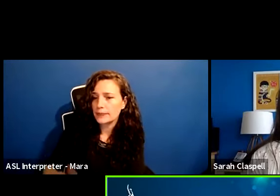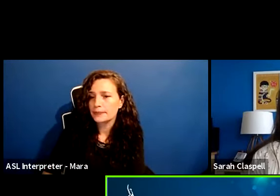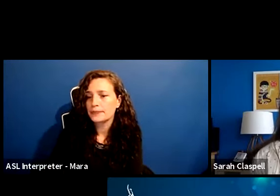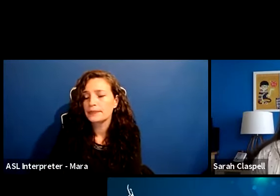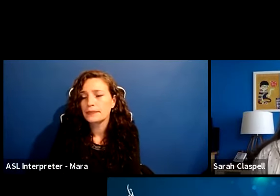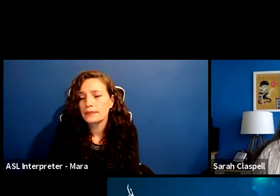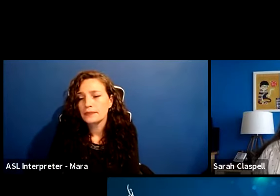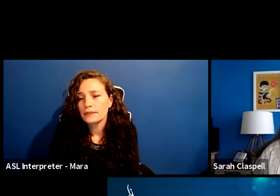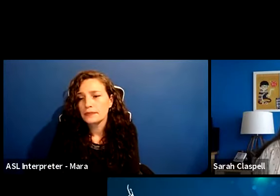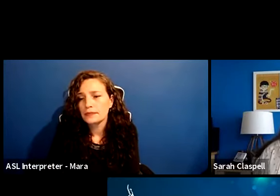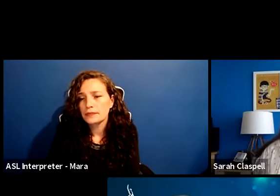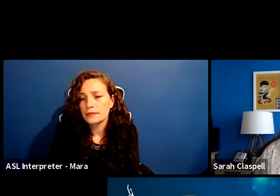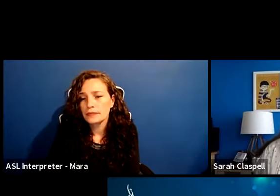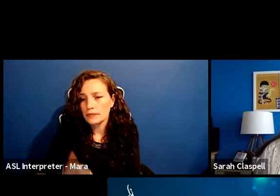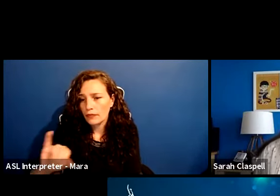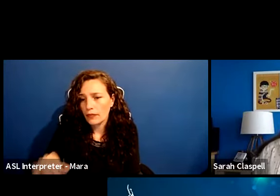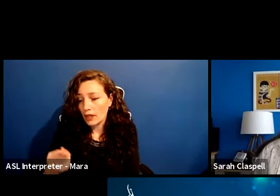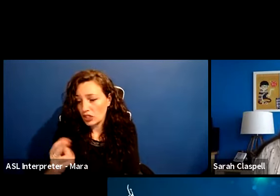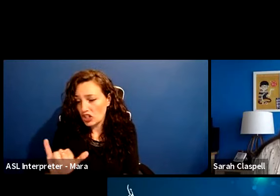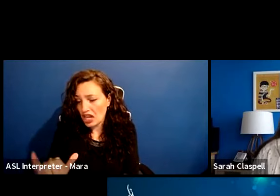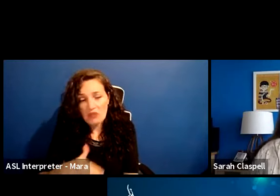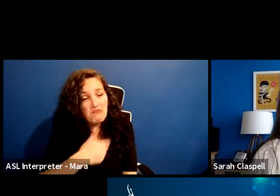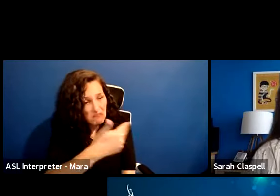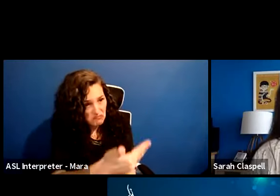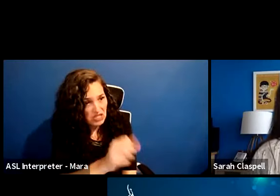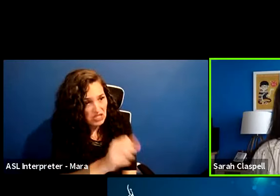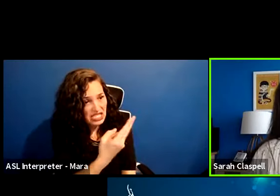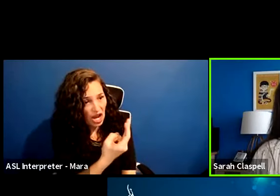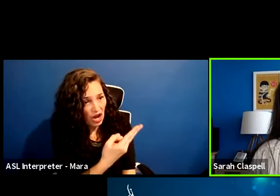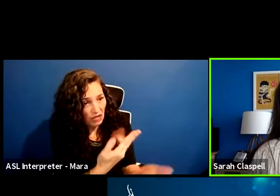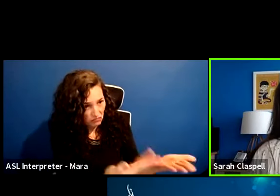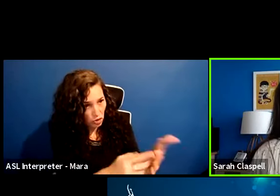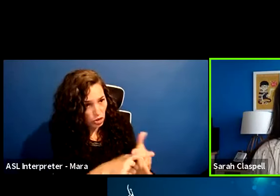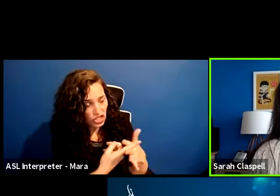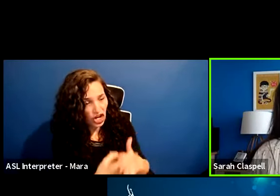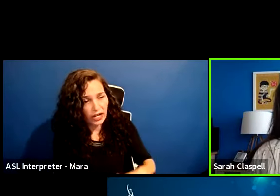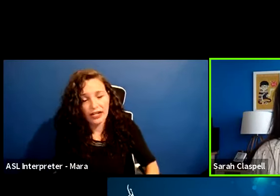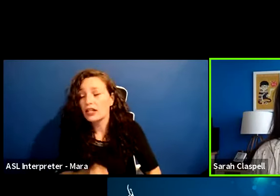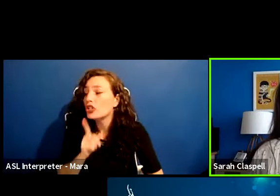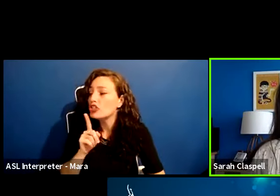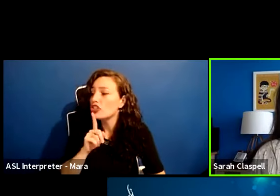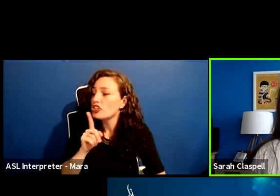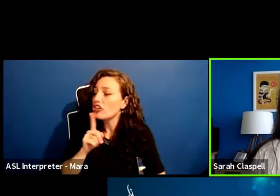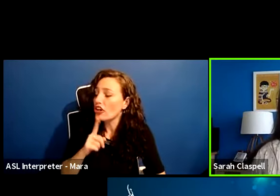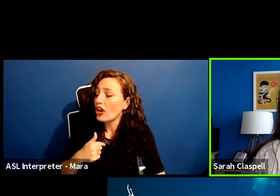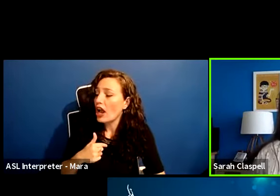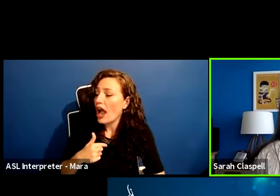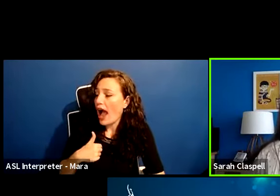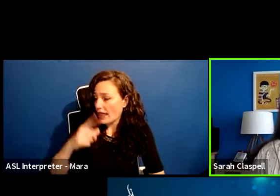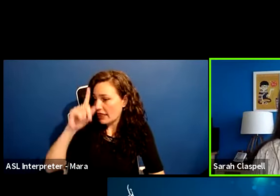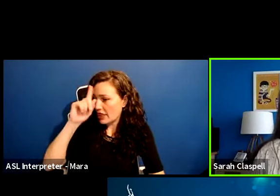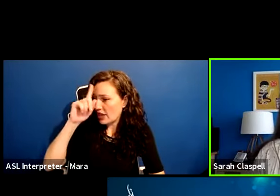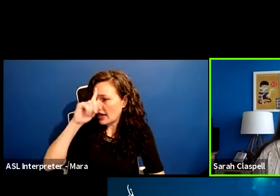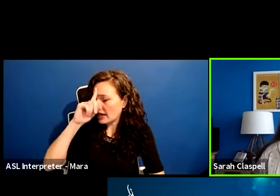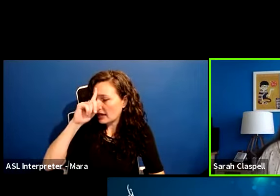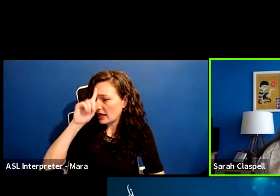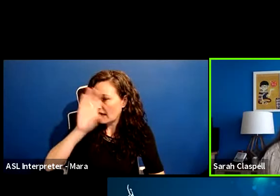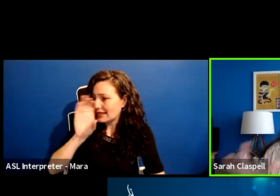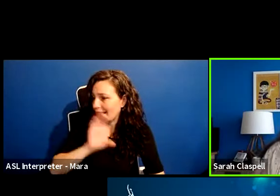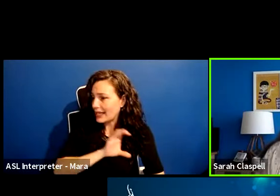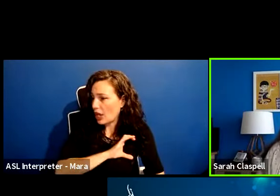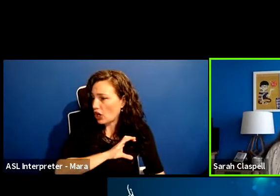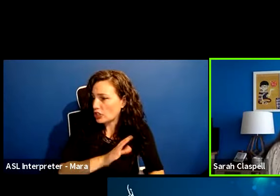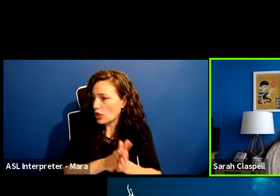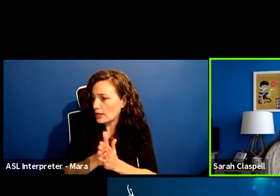Yeah. Do you want to start Sarah or? Sure. Um, yeah, I think it does, um, with like with the character, uh,